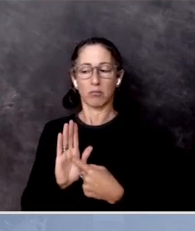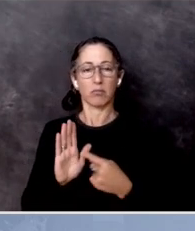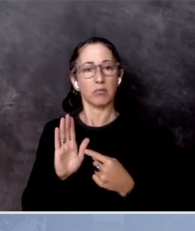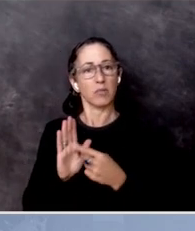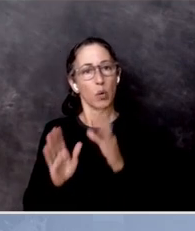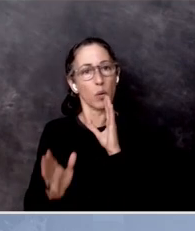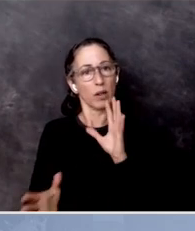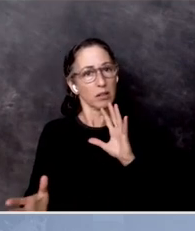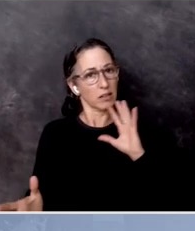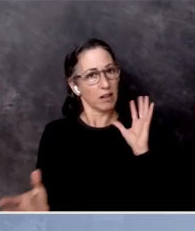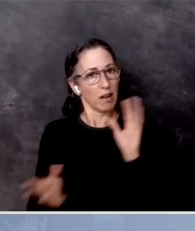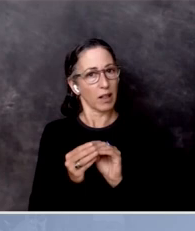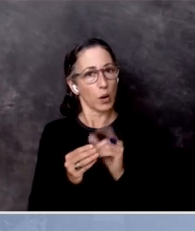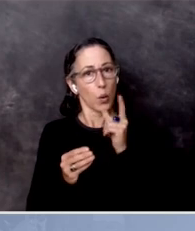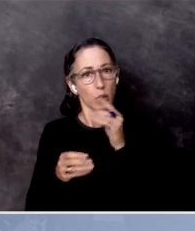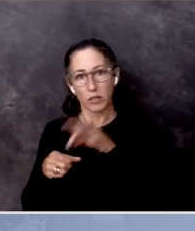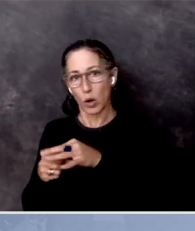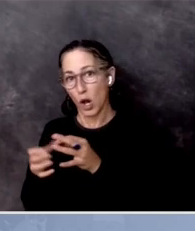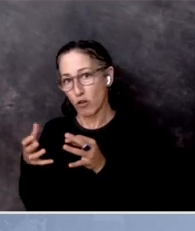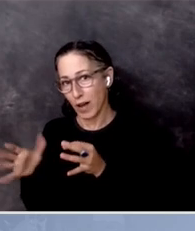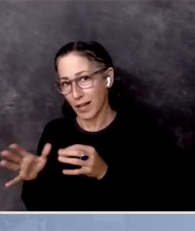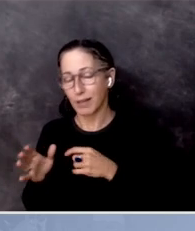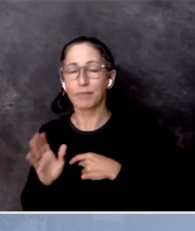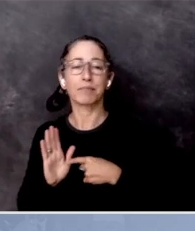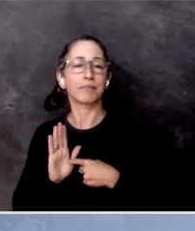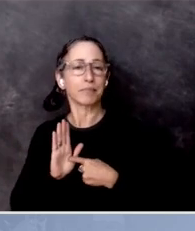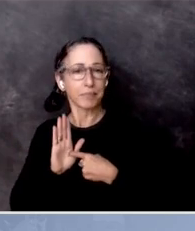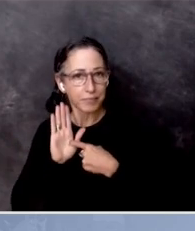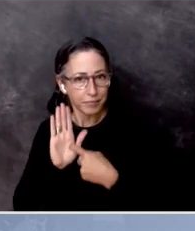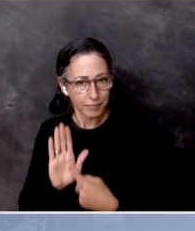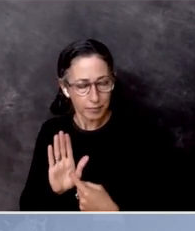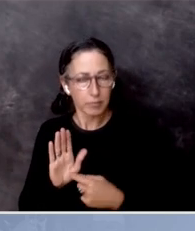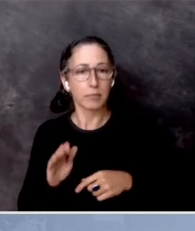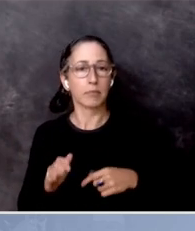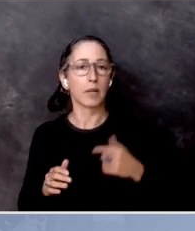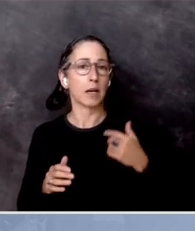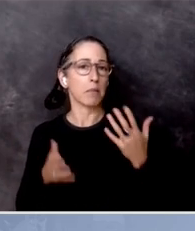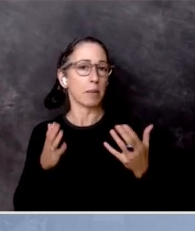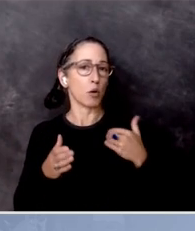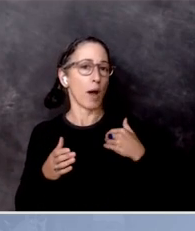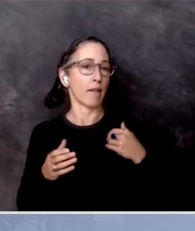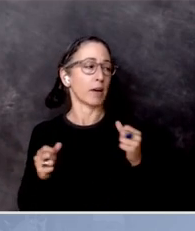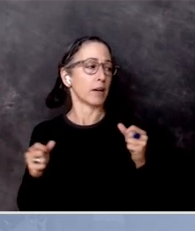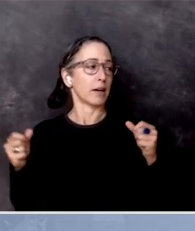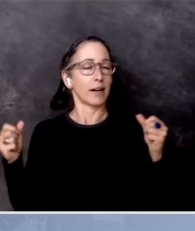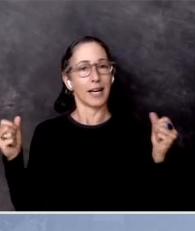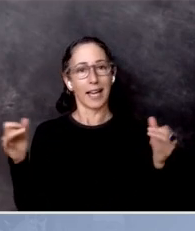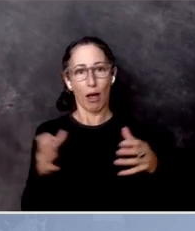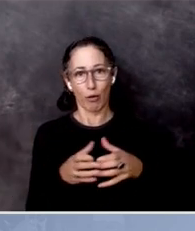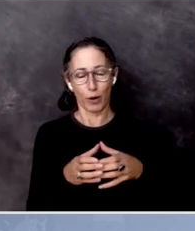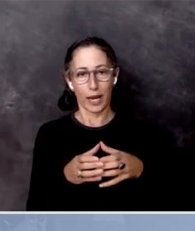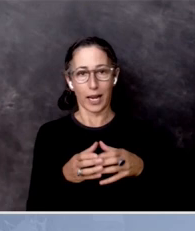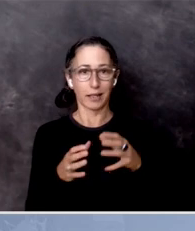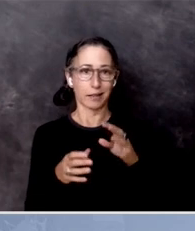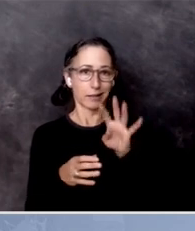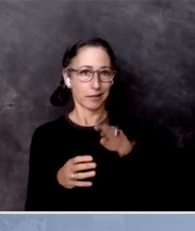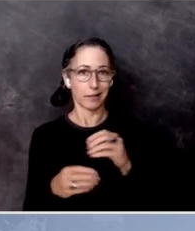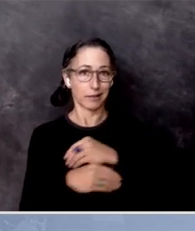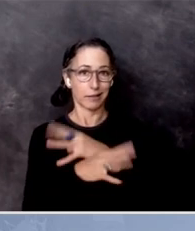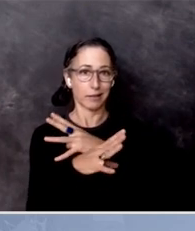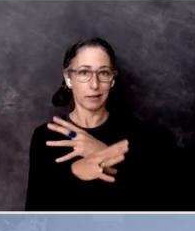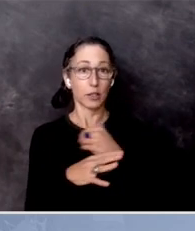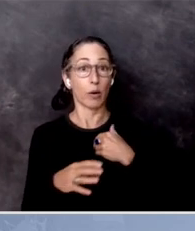who's already voted. We're going to have something, maybe a mixer or something. But you got to have your voting sticker on,